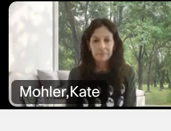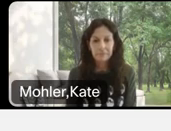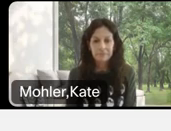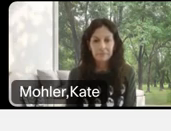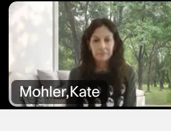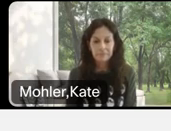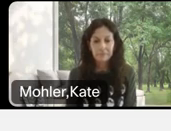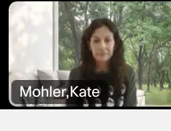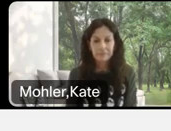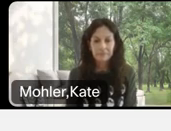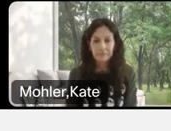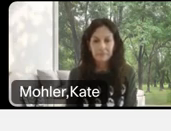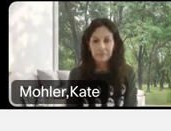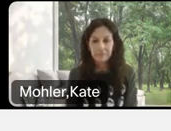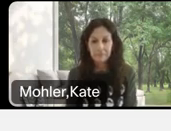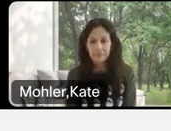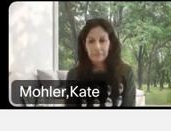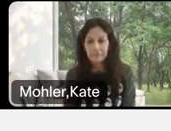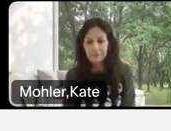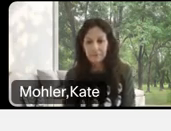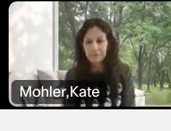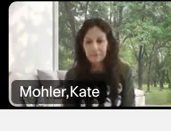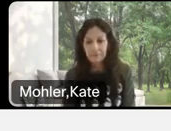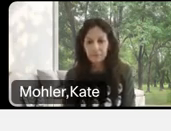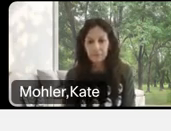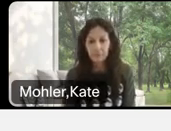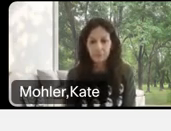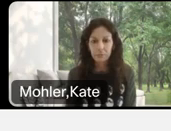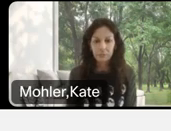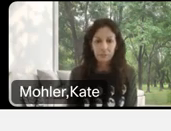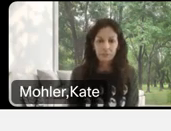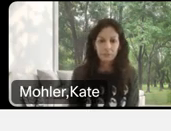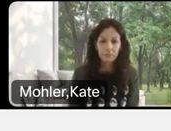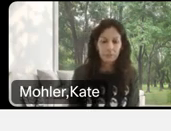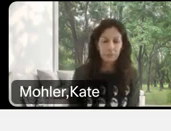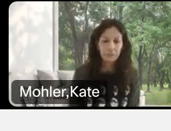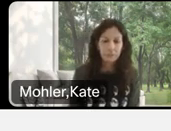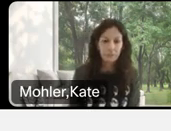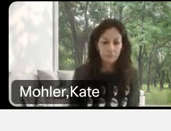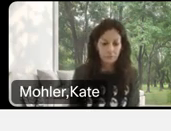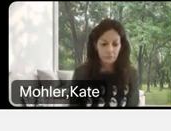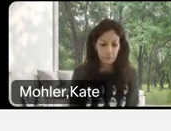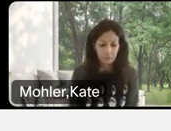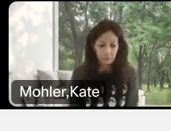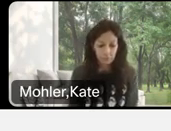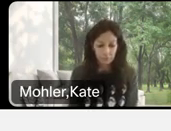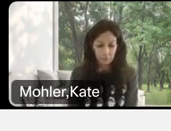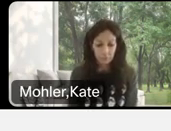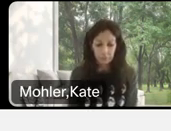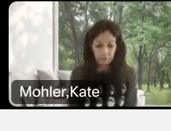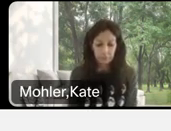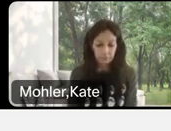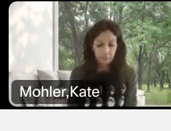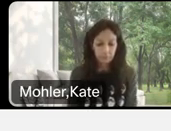a conversation. So we suggest sending presentation materials ahead of time. Um, the more material that is expected to be reviewed, the